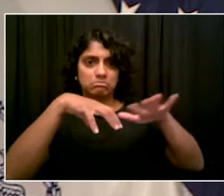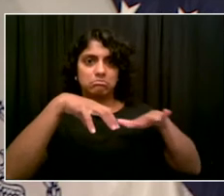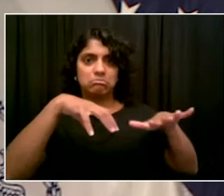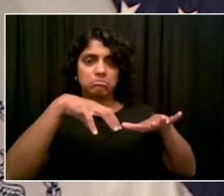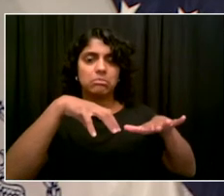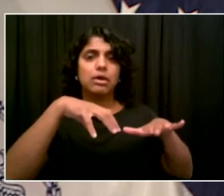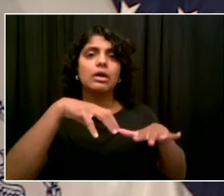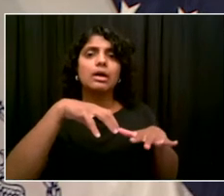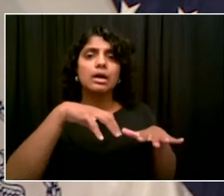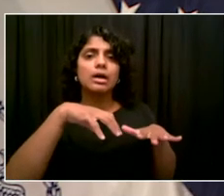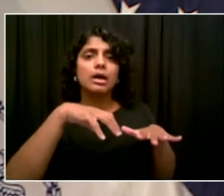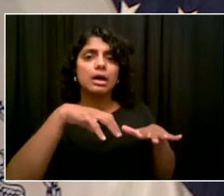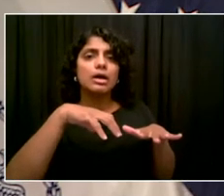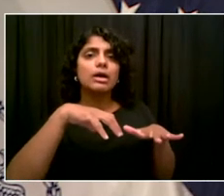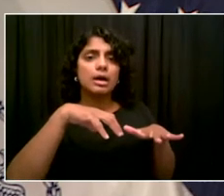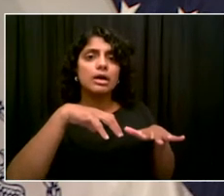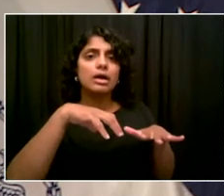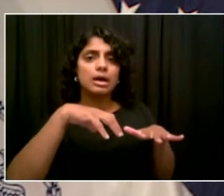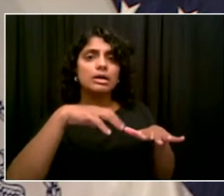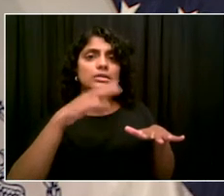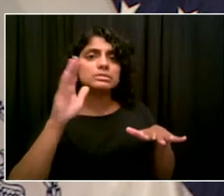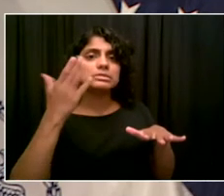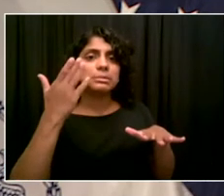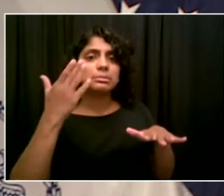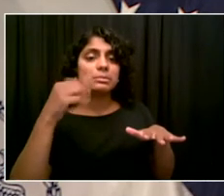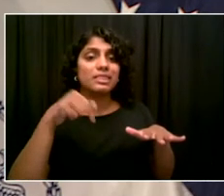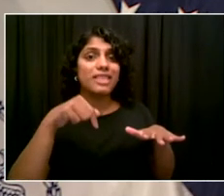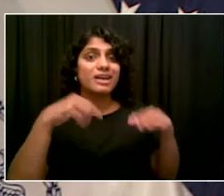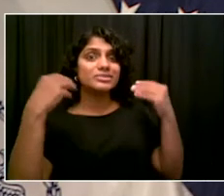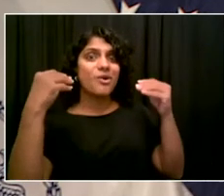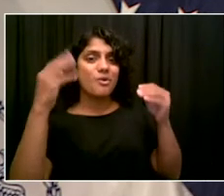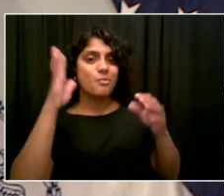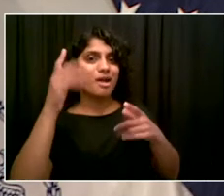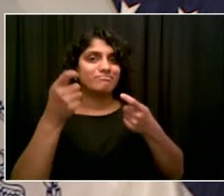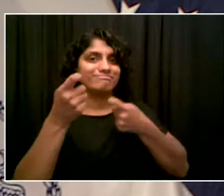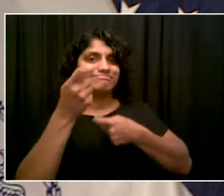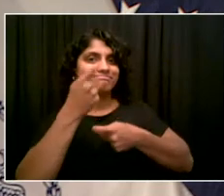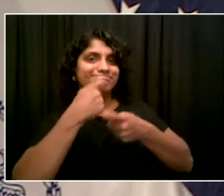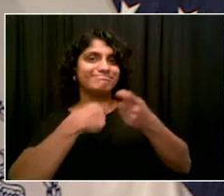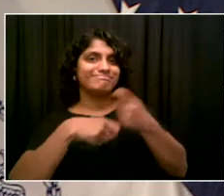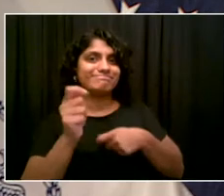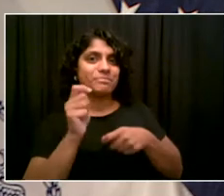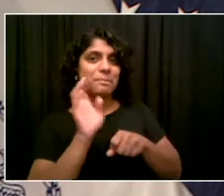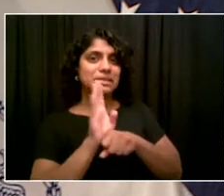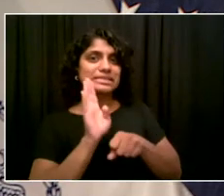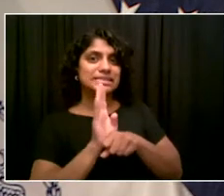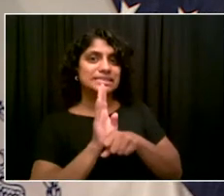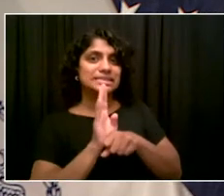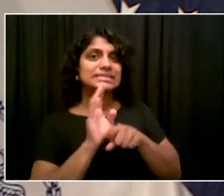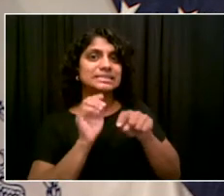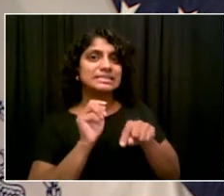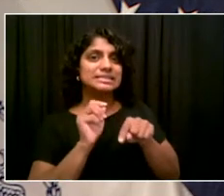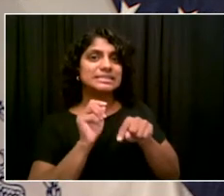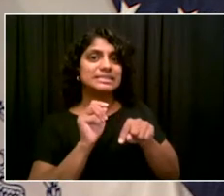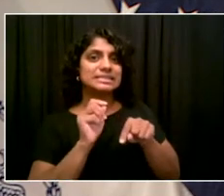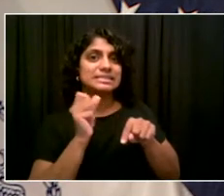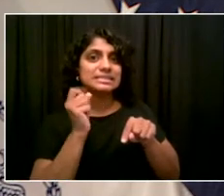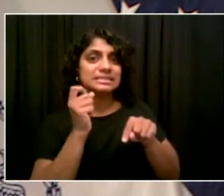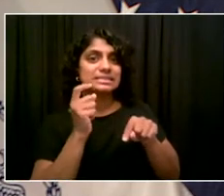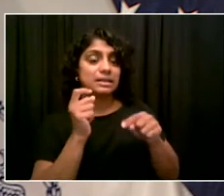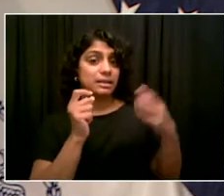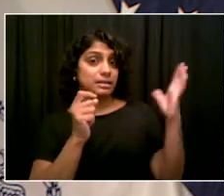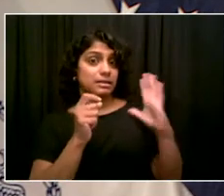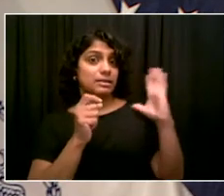But the deal follows somewhat acrimonious negotiations between the two, including a still unresolved lawsuit.